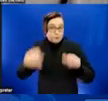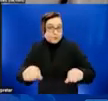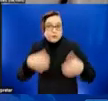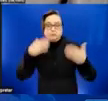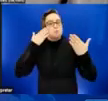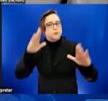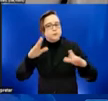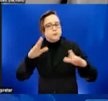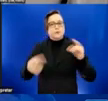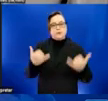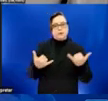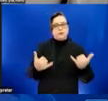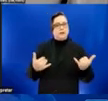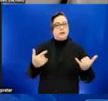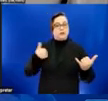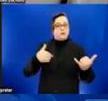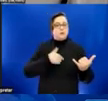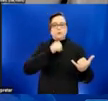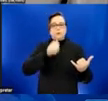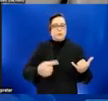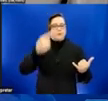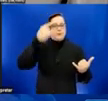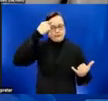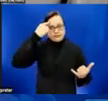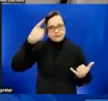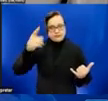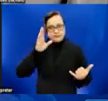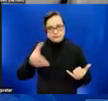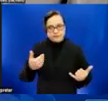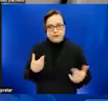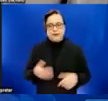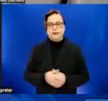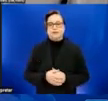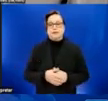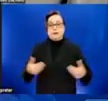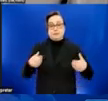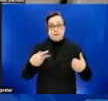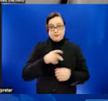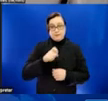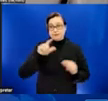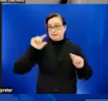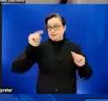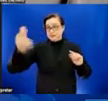how people's bodies may respond to having infection with monkeypox virus.